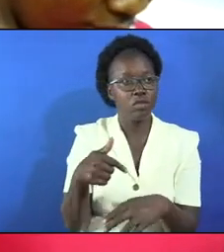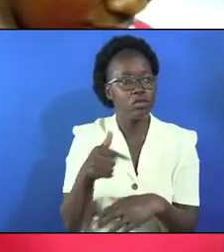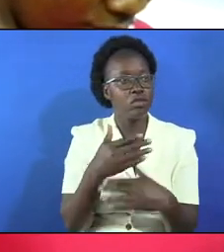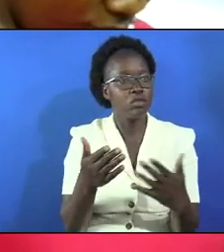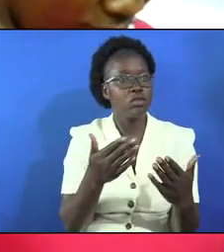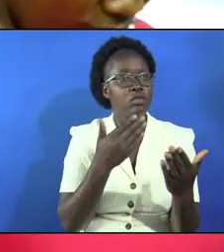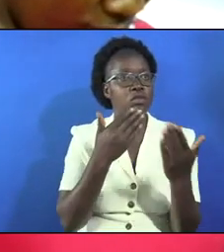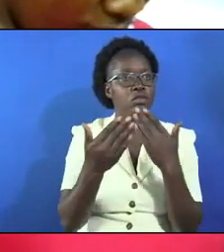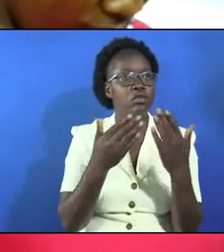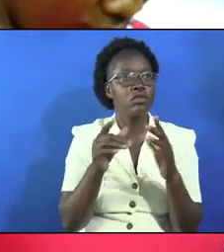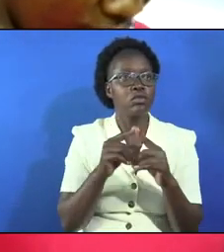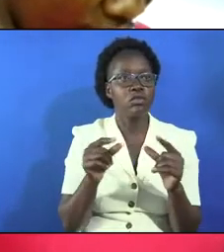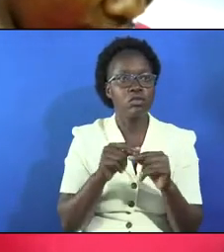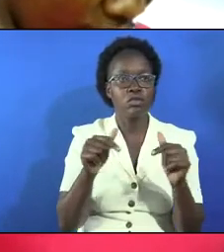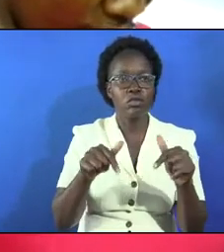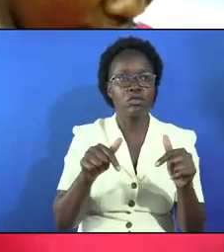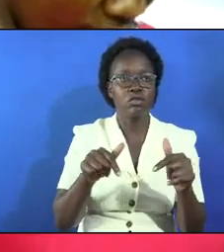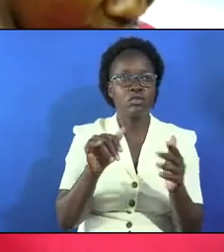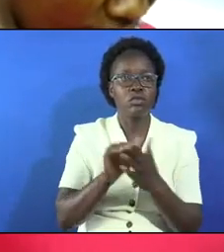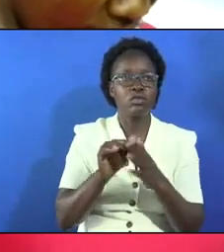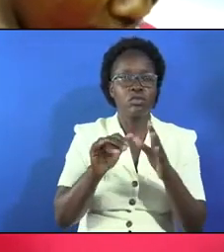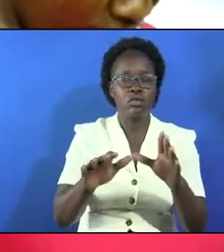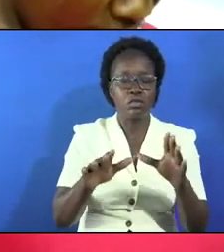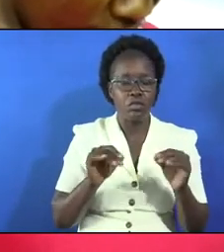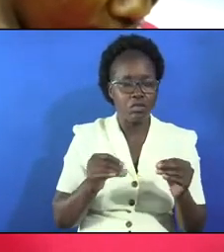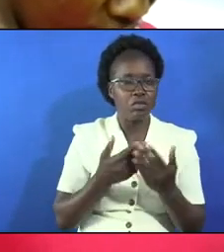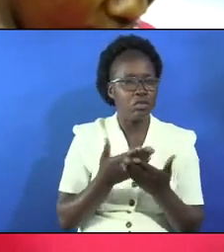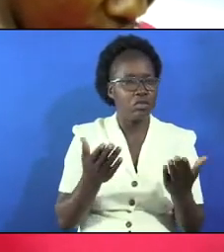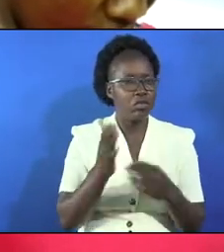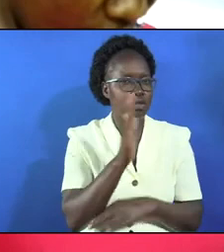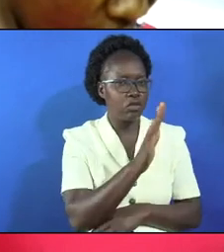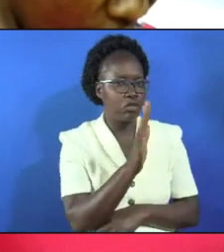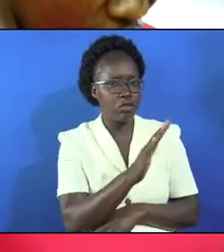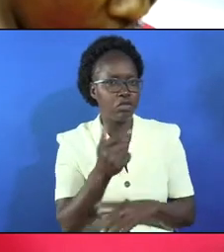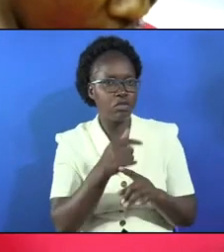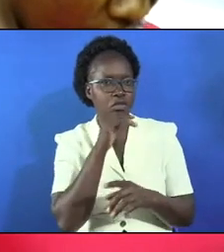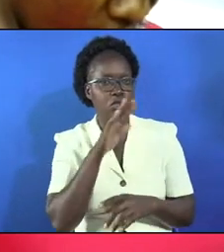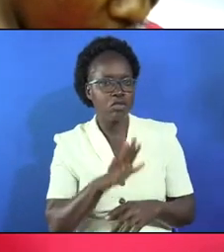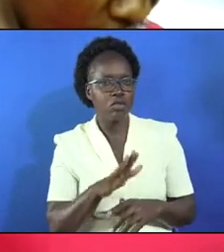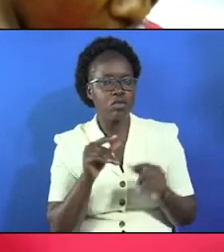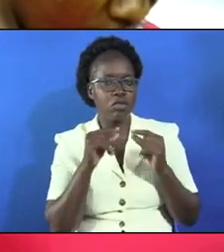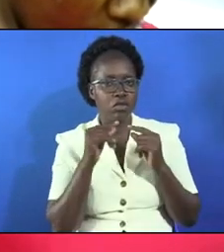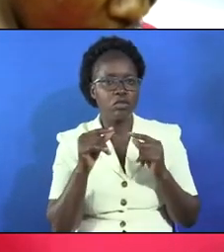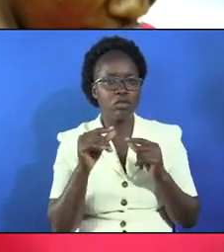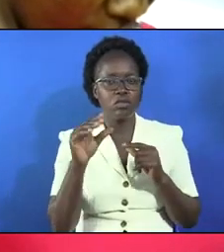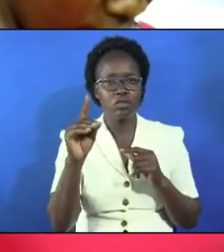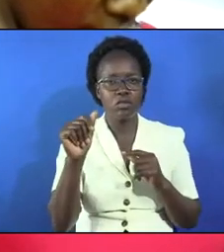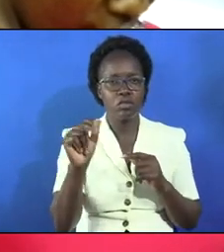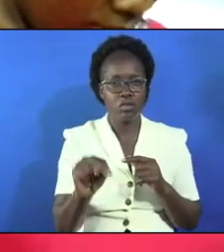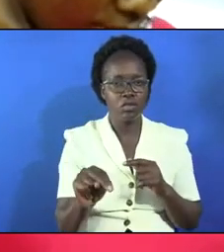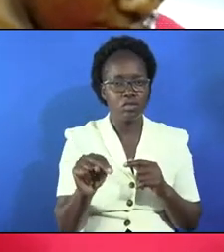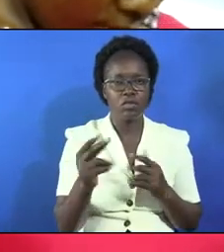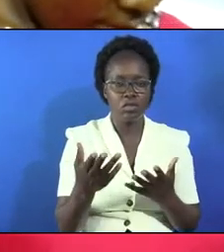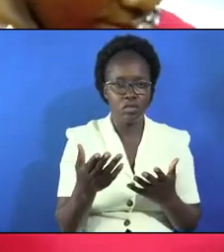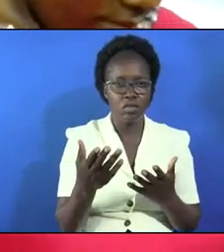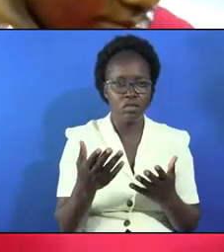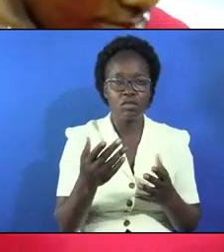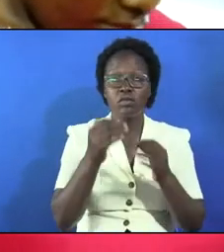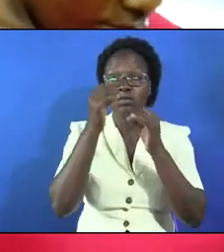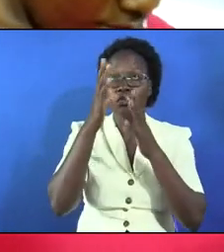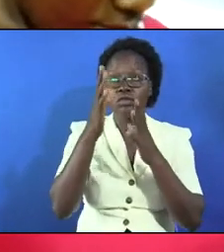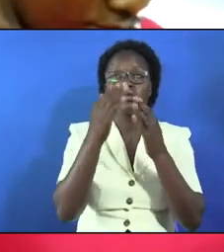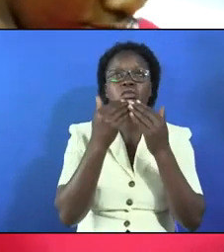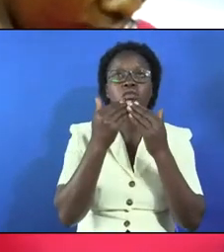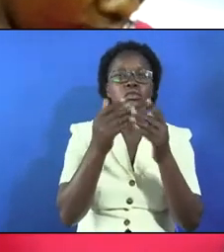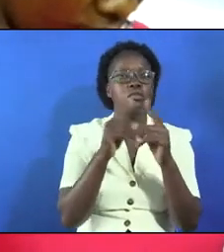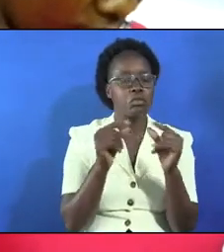we thank you for this message that you have received this afternoon from your son pastor dan otash father we thank you